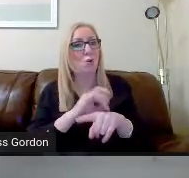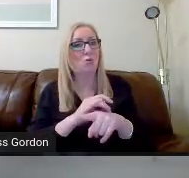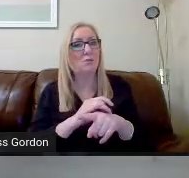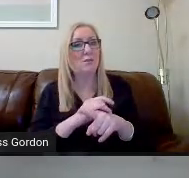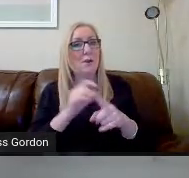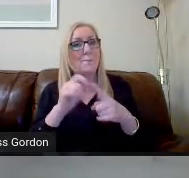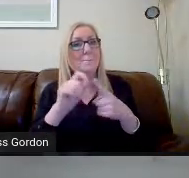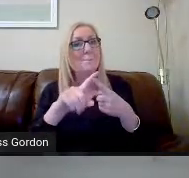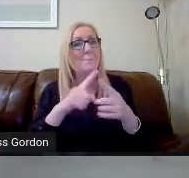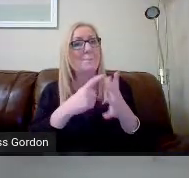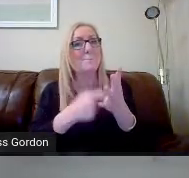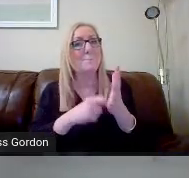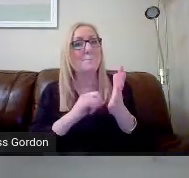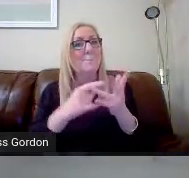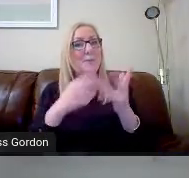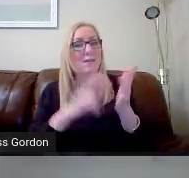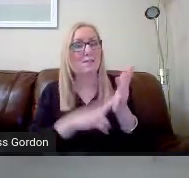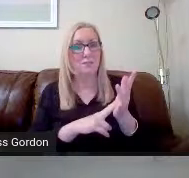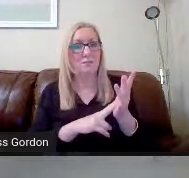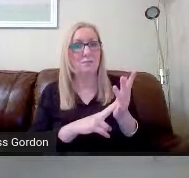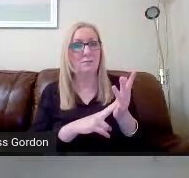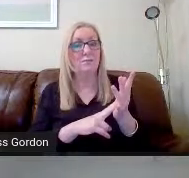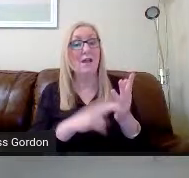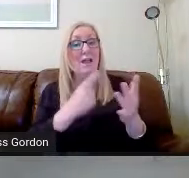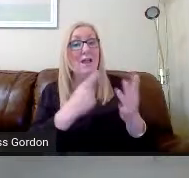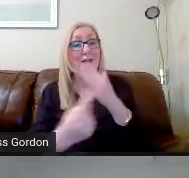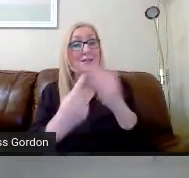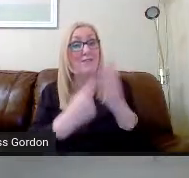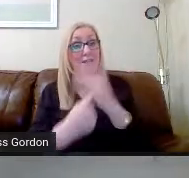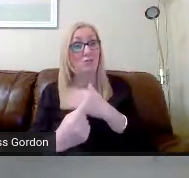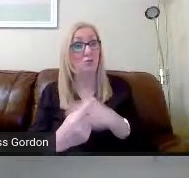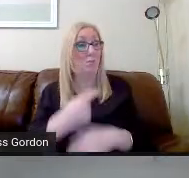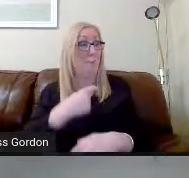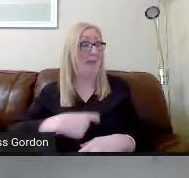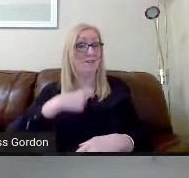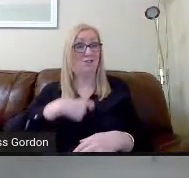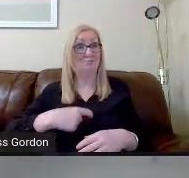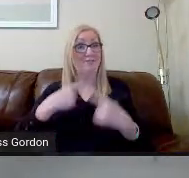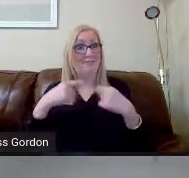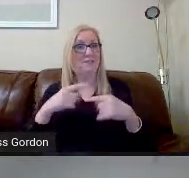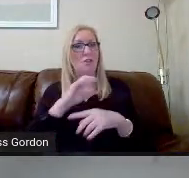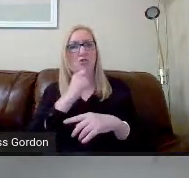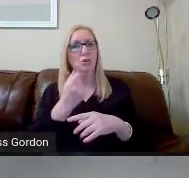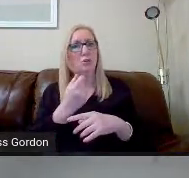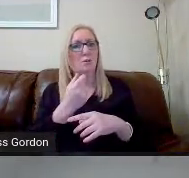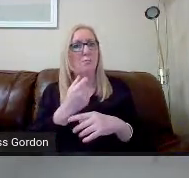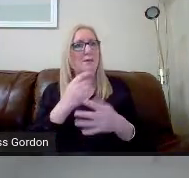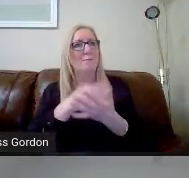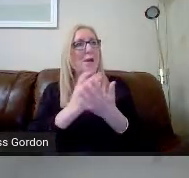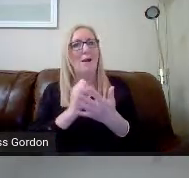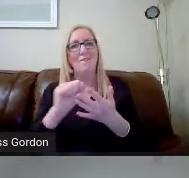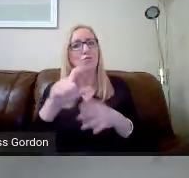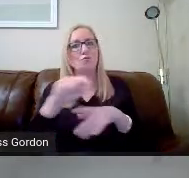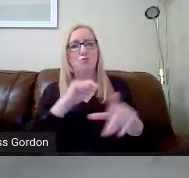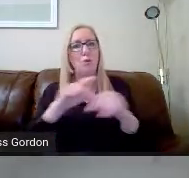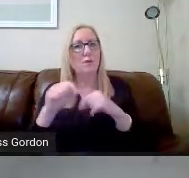So, you know, the individual, personality shouldn't come into your choice. And equally,